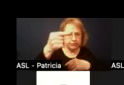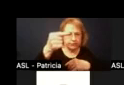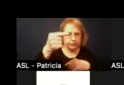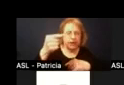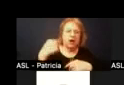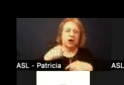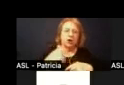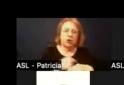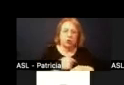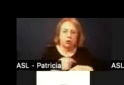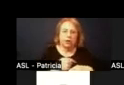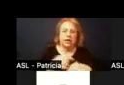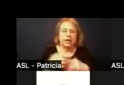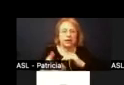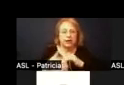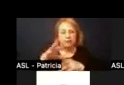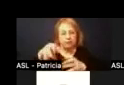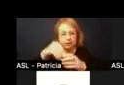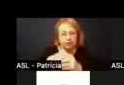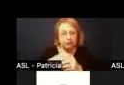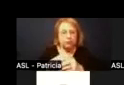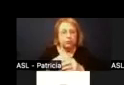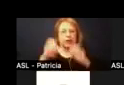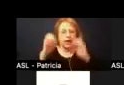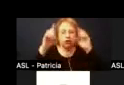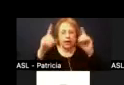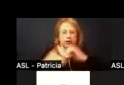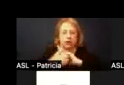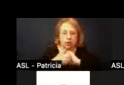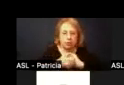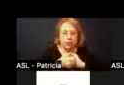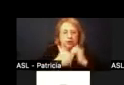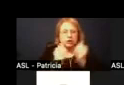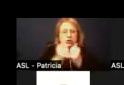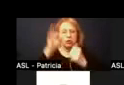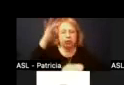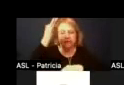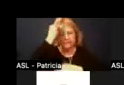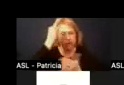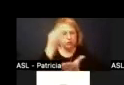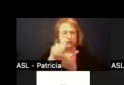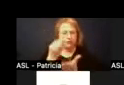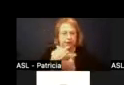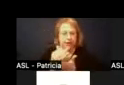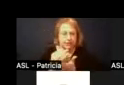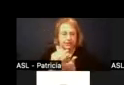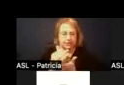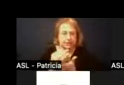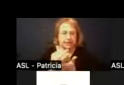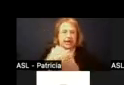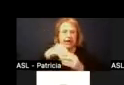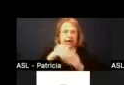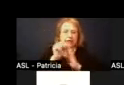partners in the use of the federal funds that were embedded in the state act and this